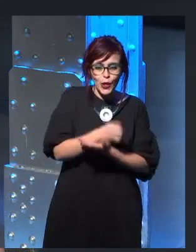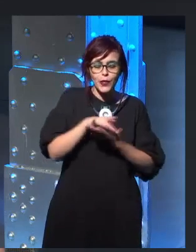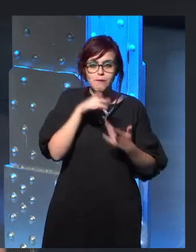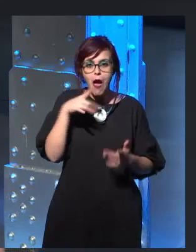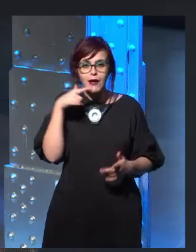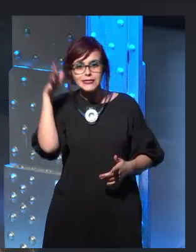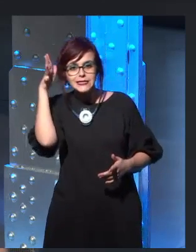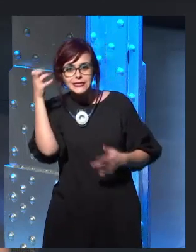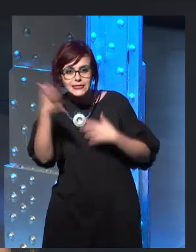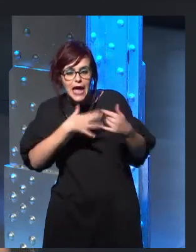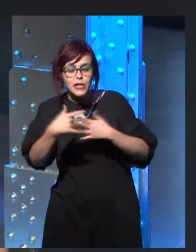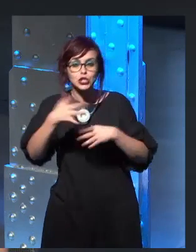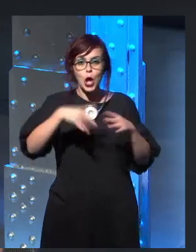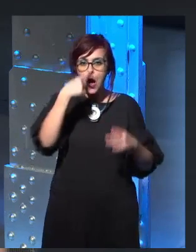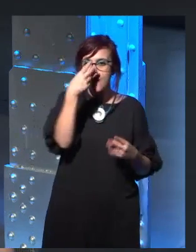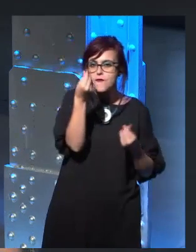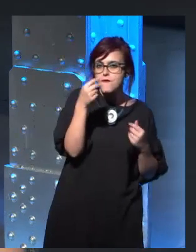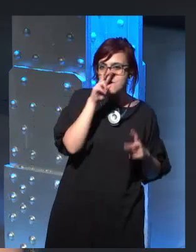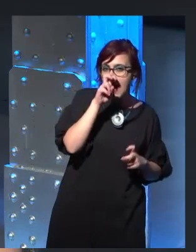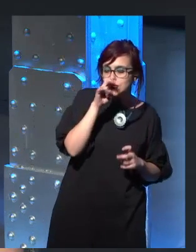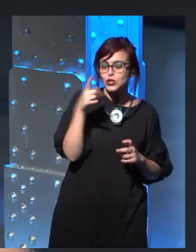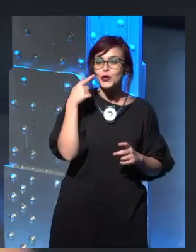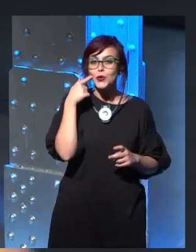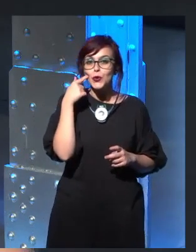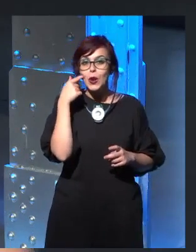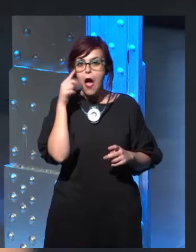really perceive what is there.